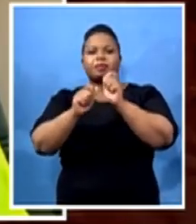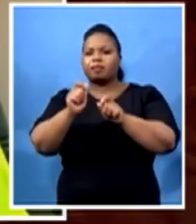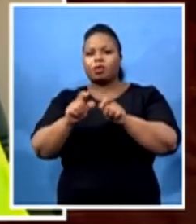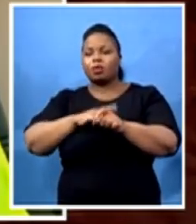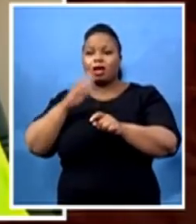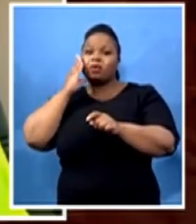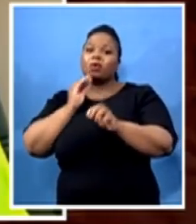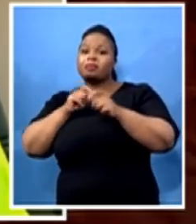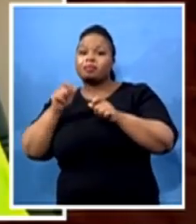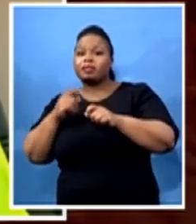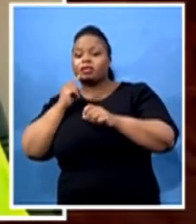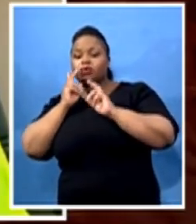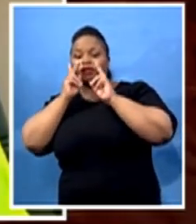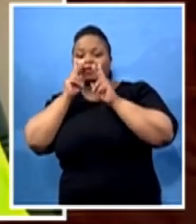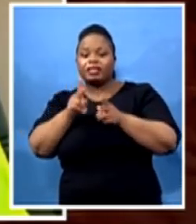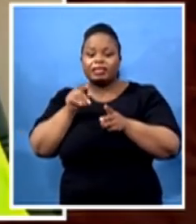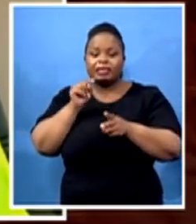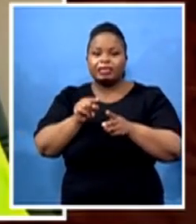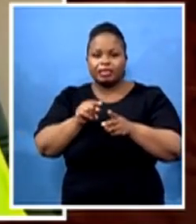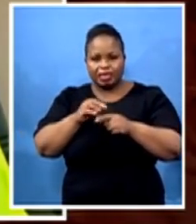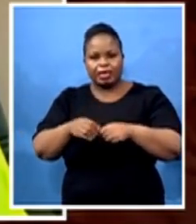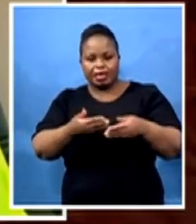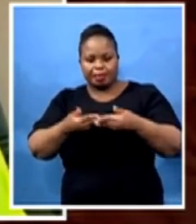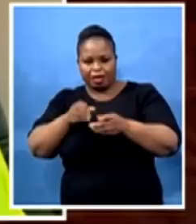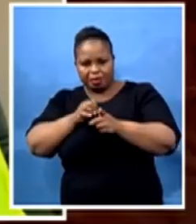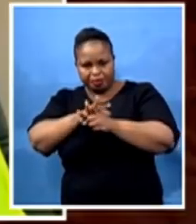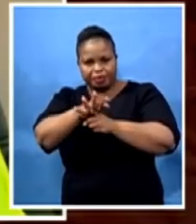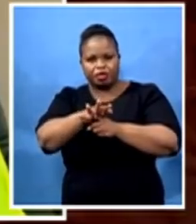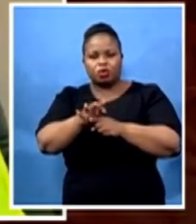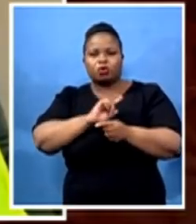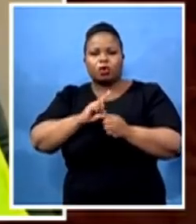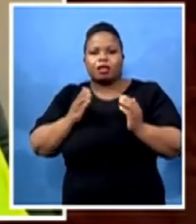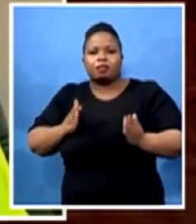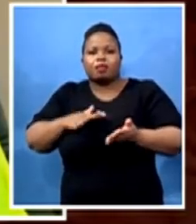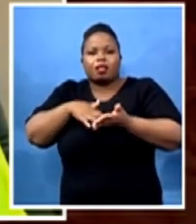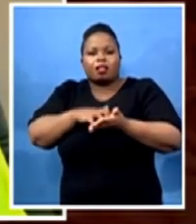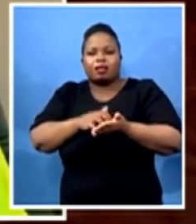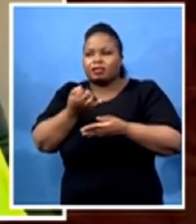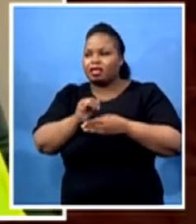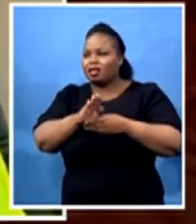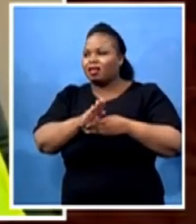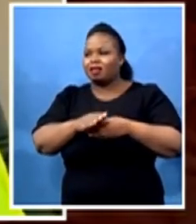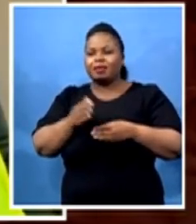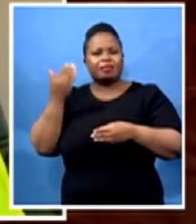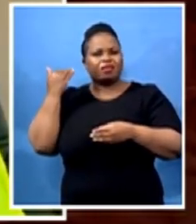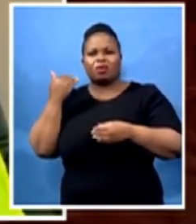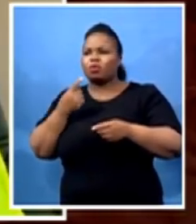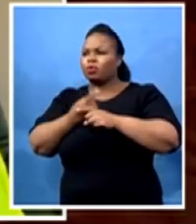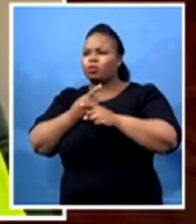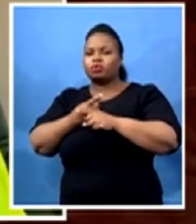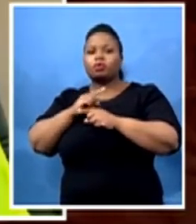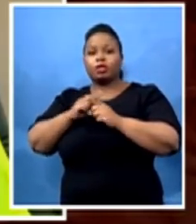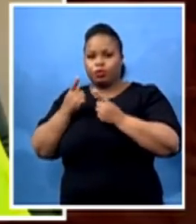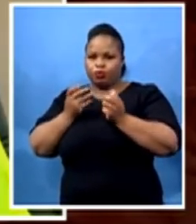are going to infect the baby whose immune system was very low. We didn't have pediatricians, but they were doing that. If some child has got